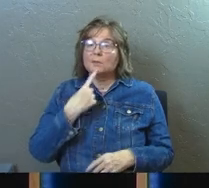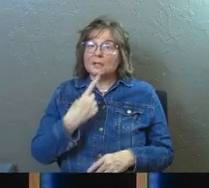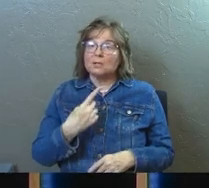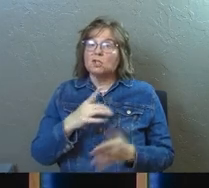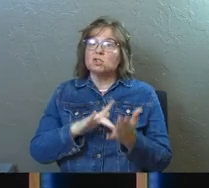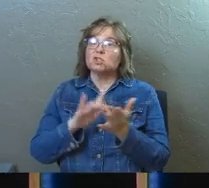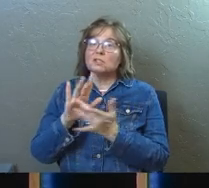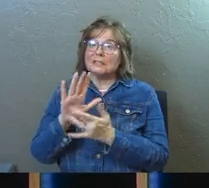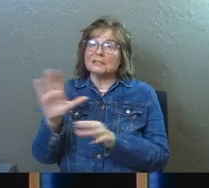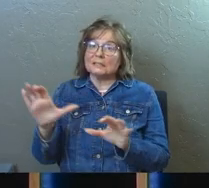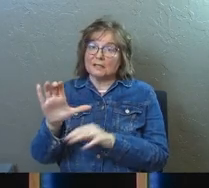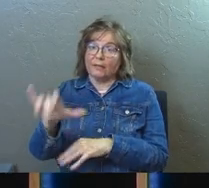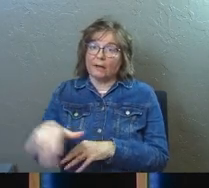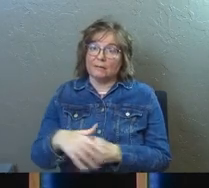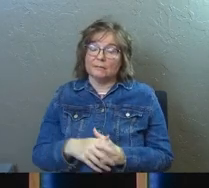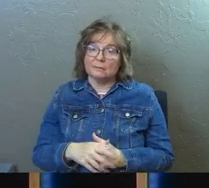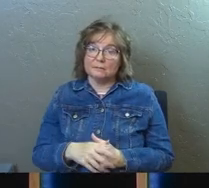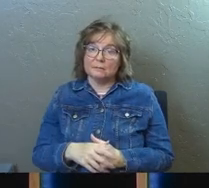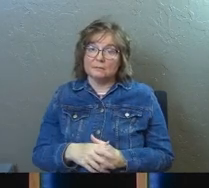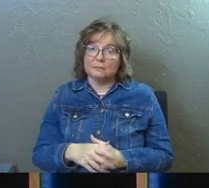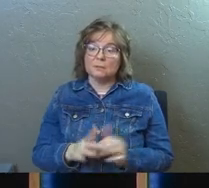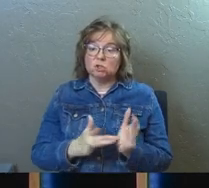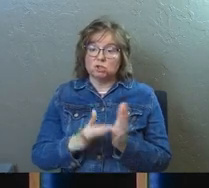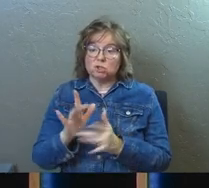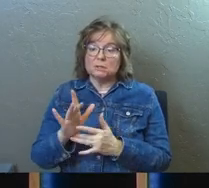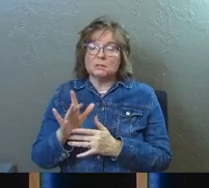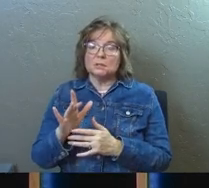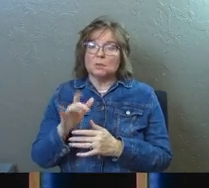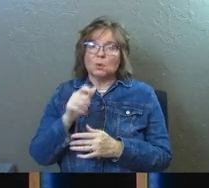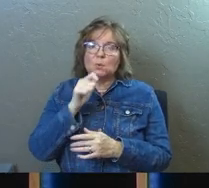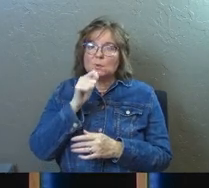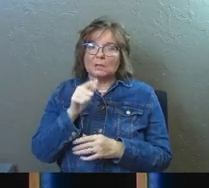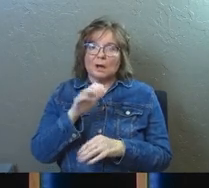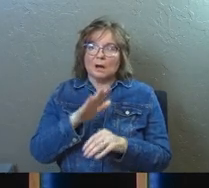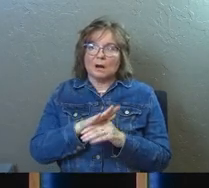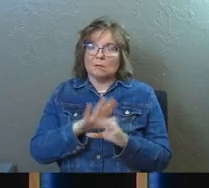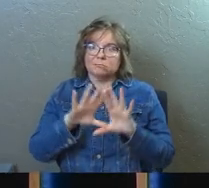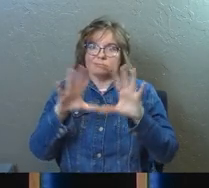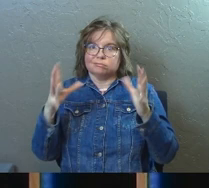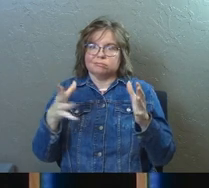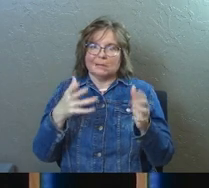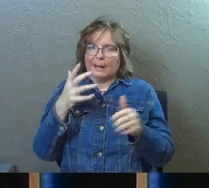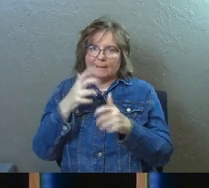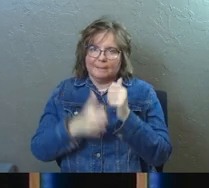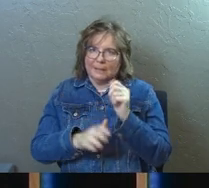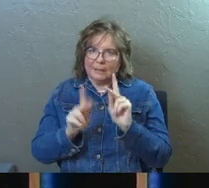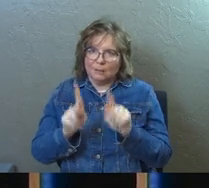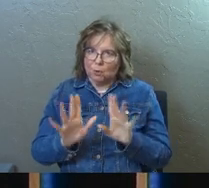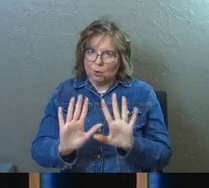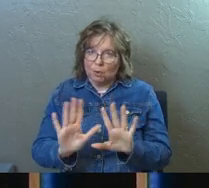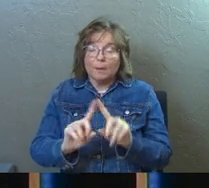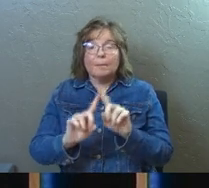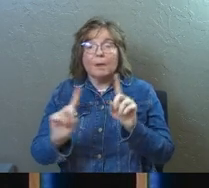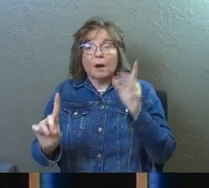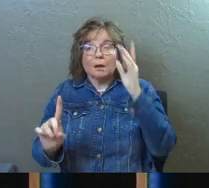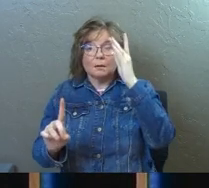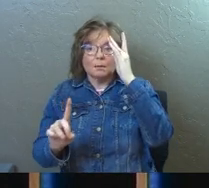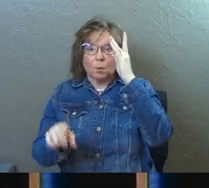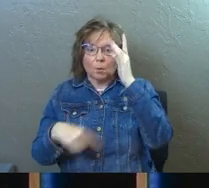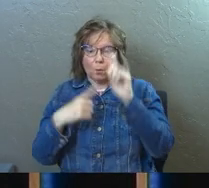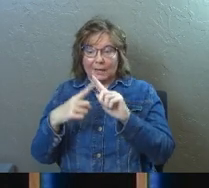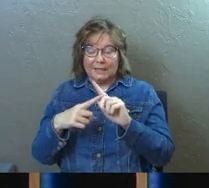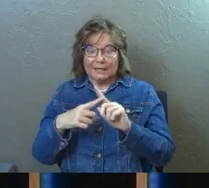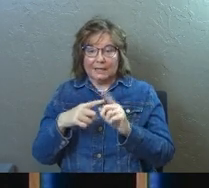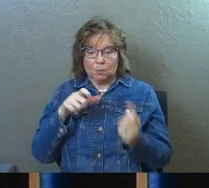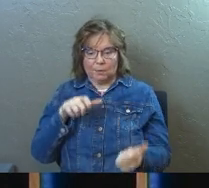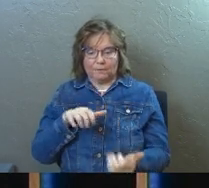tell you is that Jesus did that. Jesus was not, on the whole, a harsh person. But when